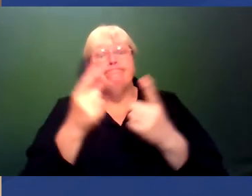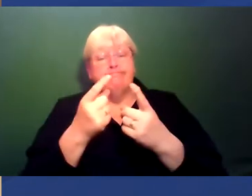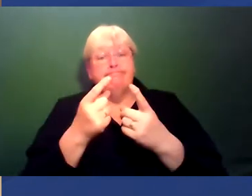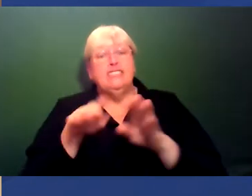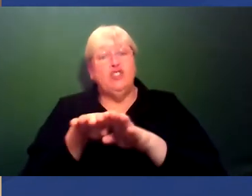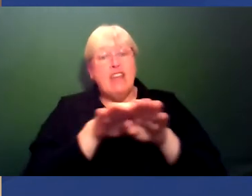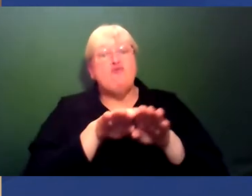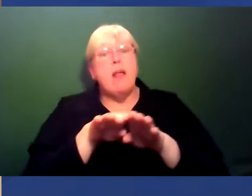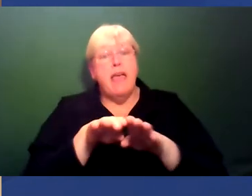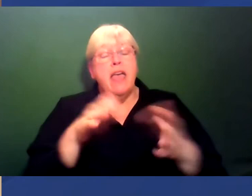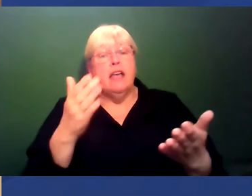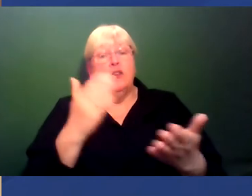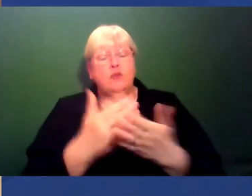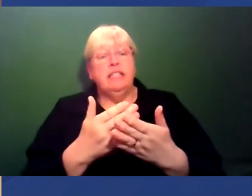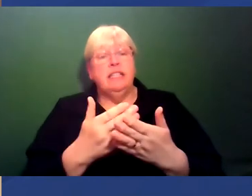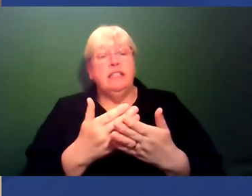So, yeah, I,